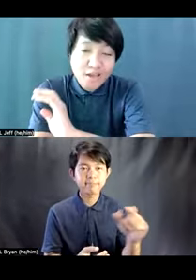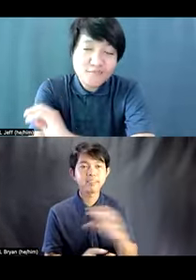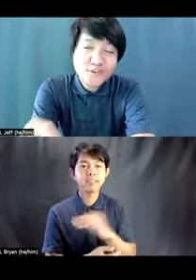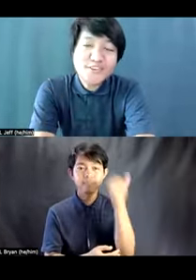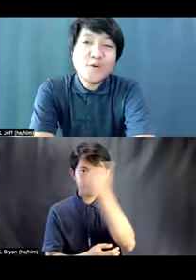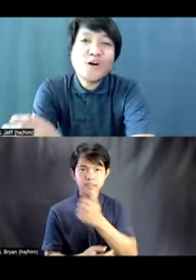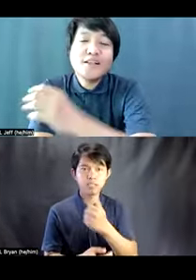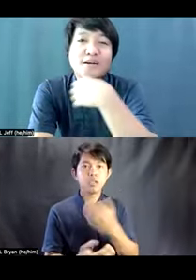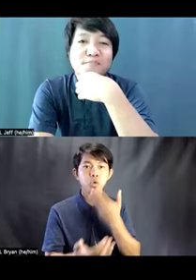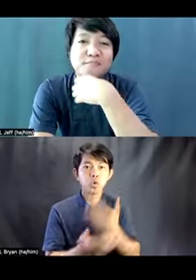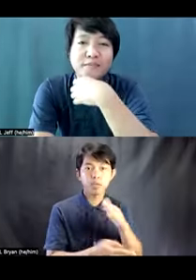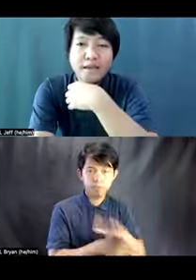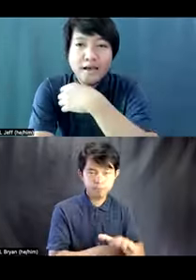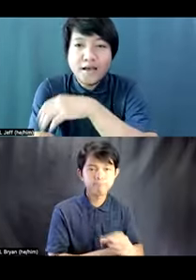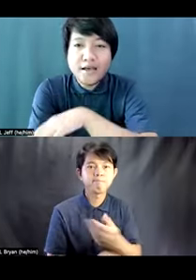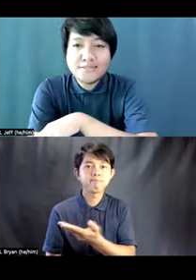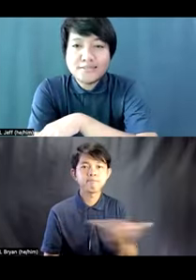everyone. First of all, um,